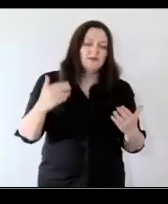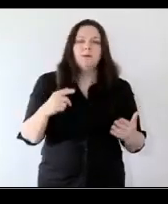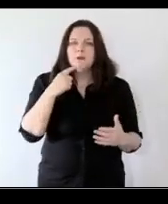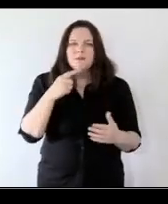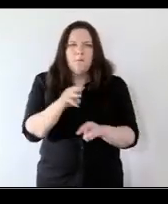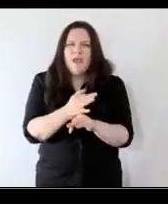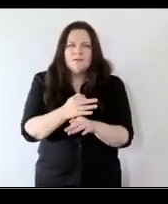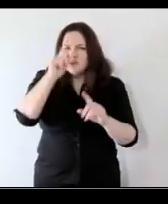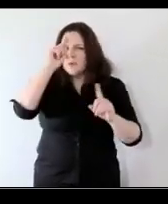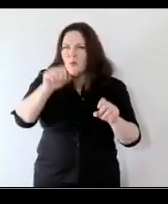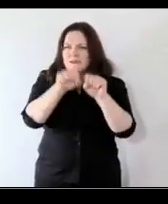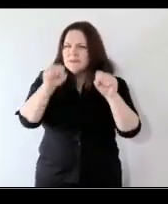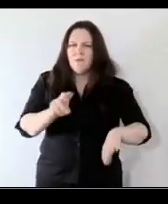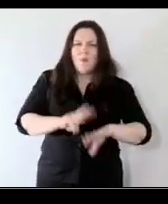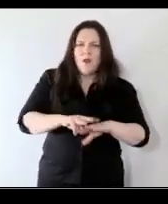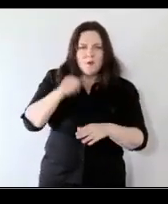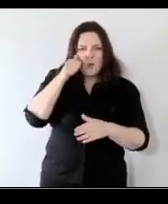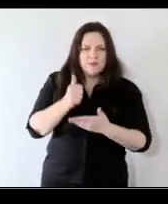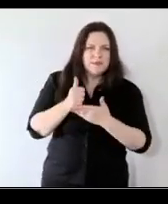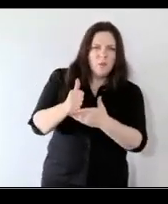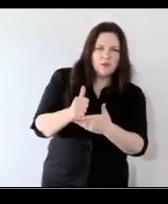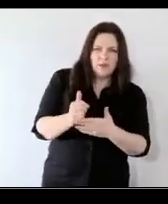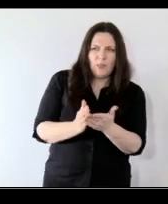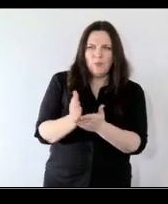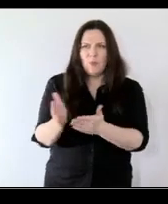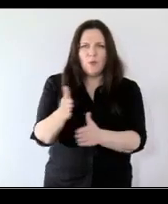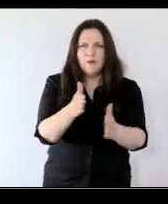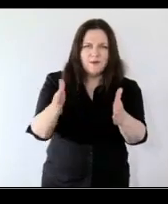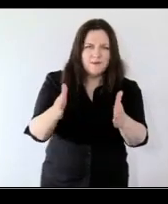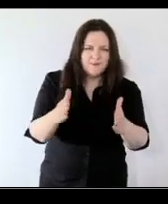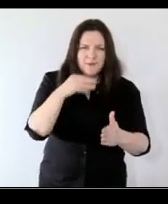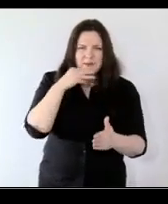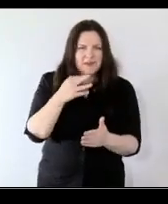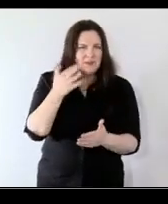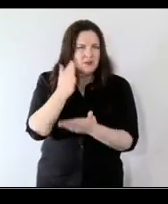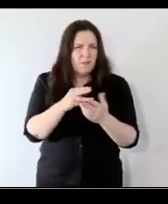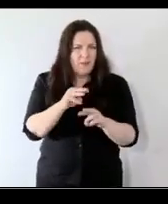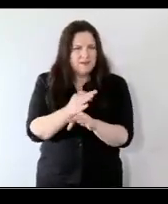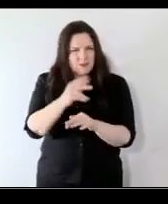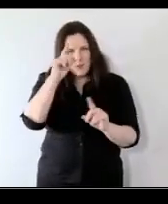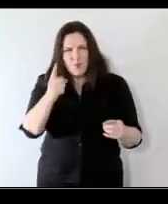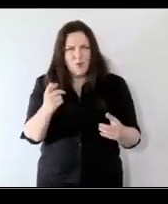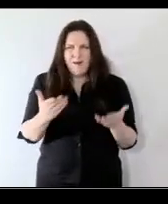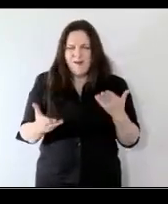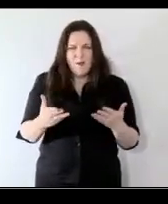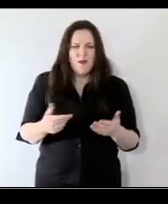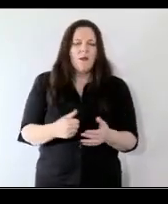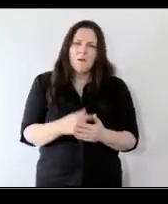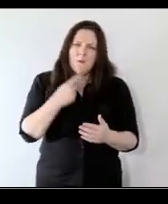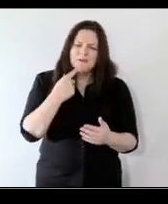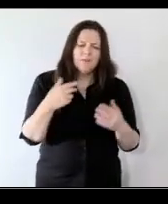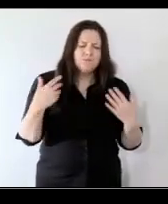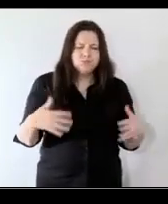system in the way that can help support their children through it but we also have seen a really heavy socio-emotional